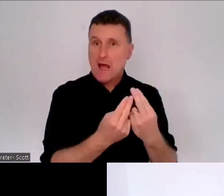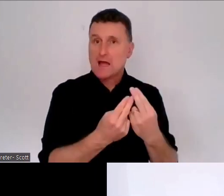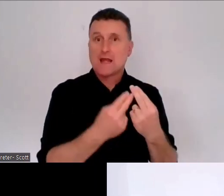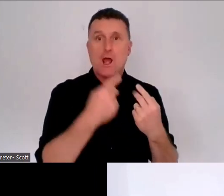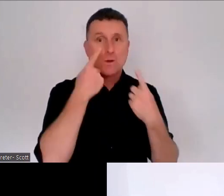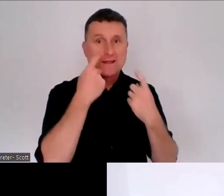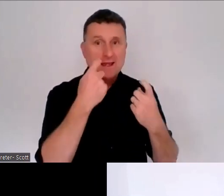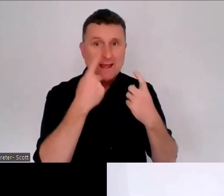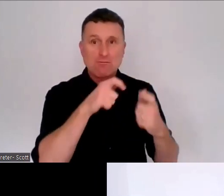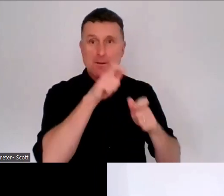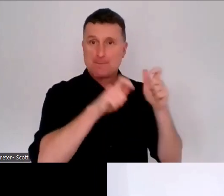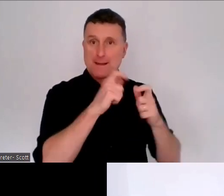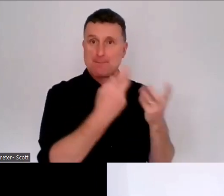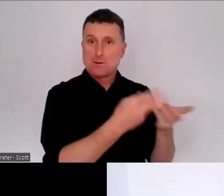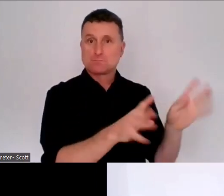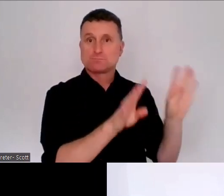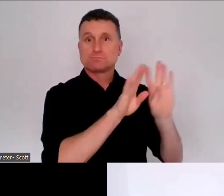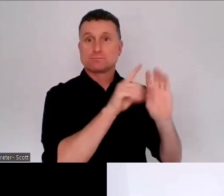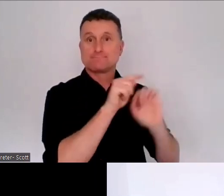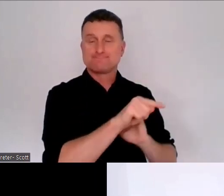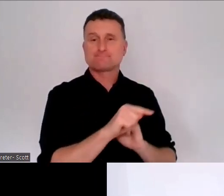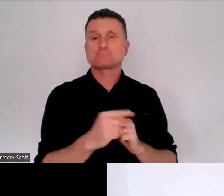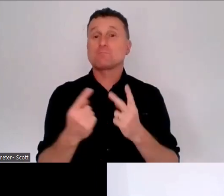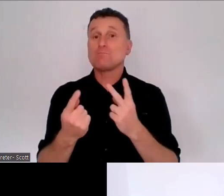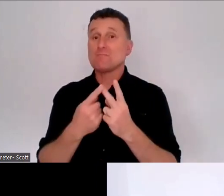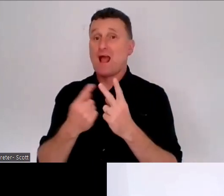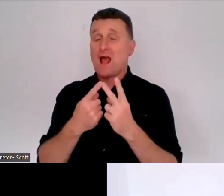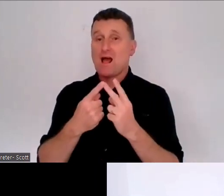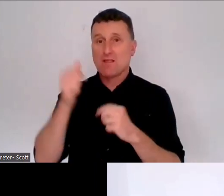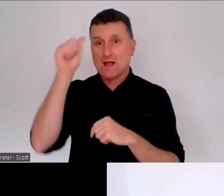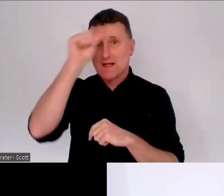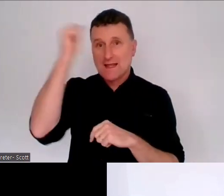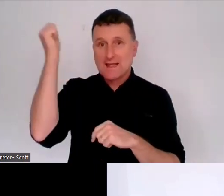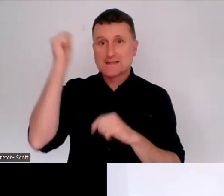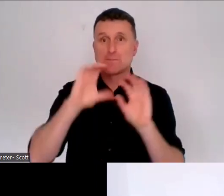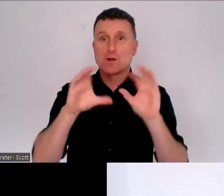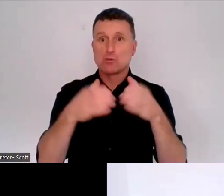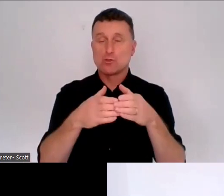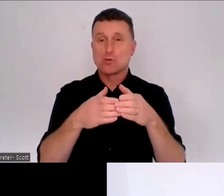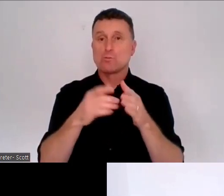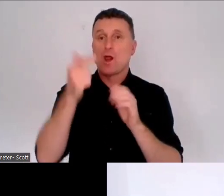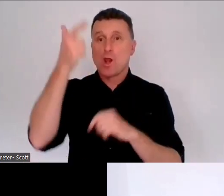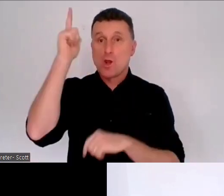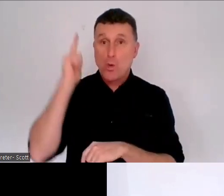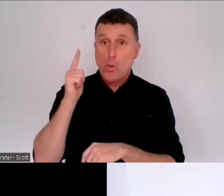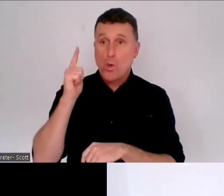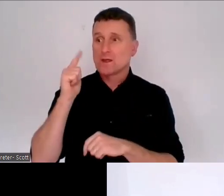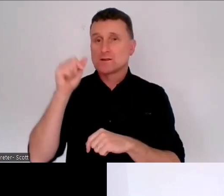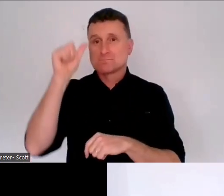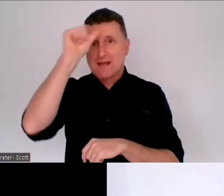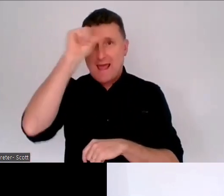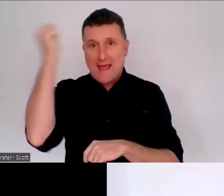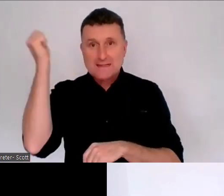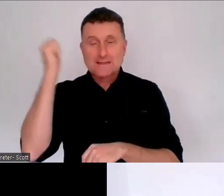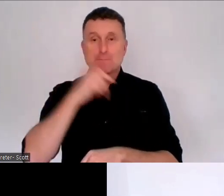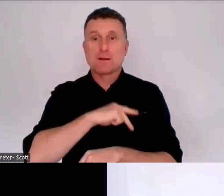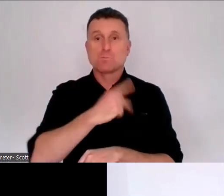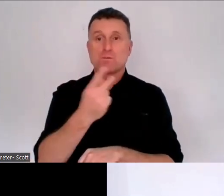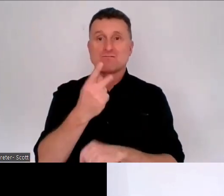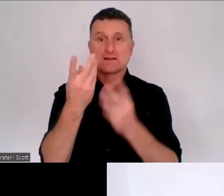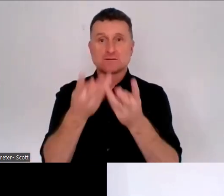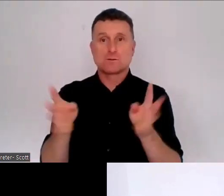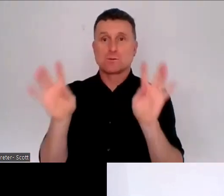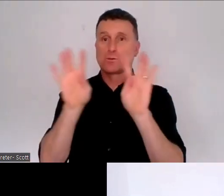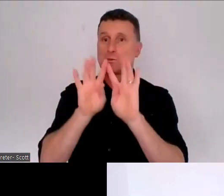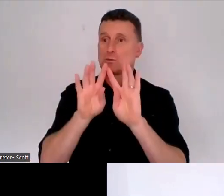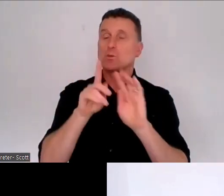And our other expert group is made up of a range of lawyers, academics and medical professionals. And